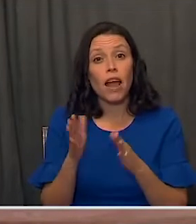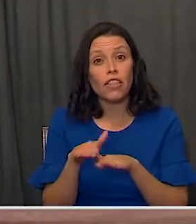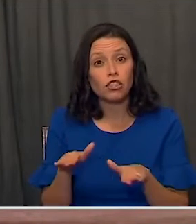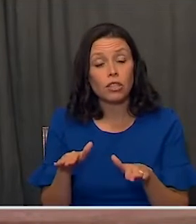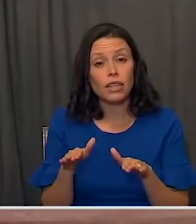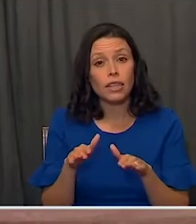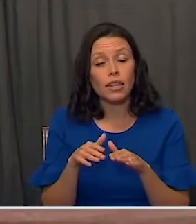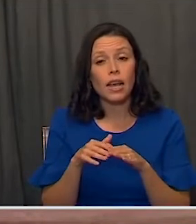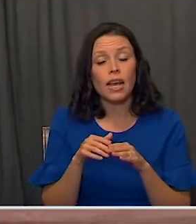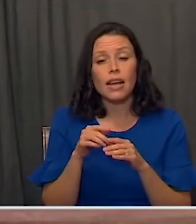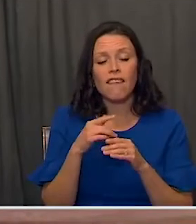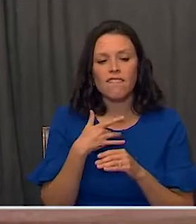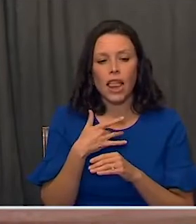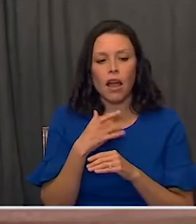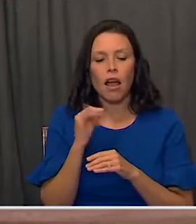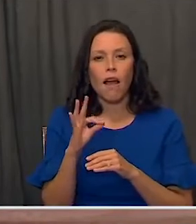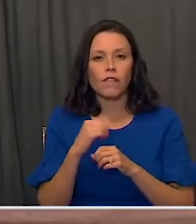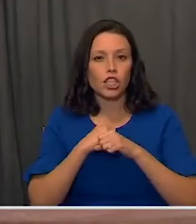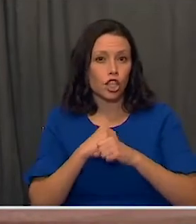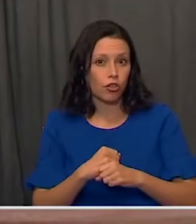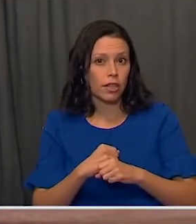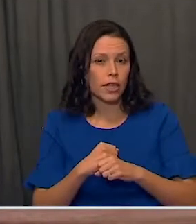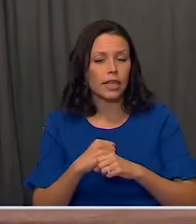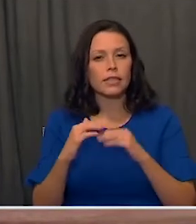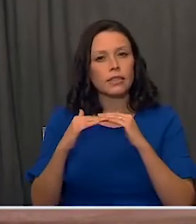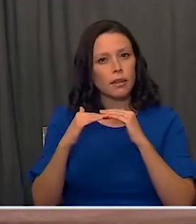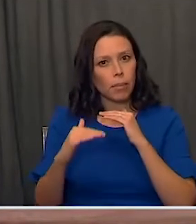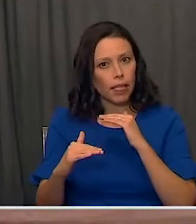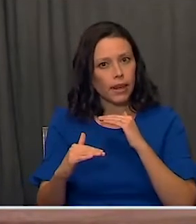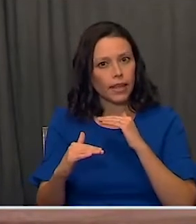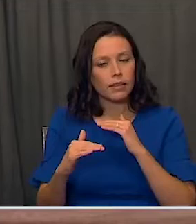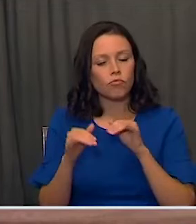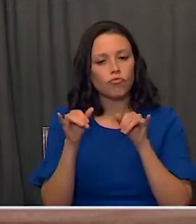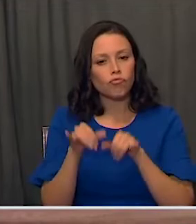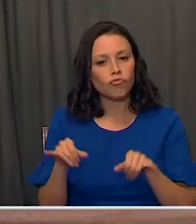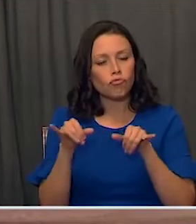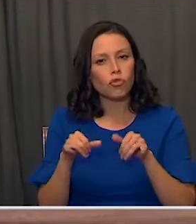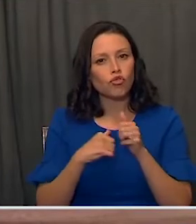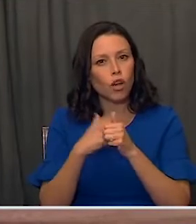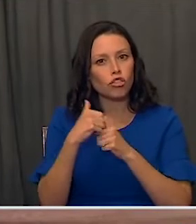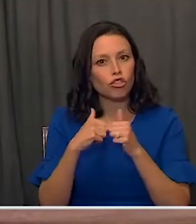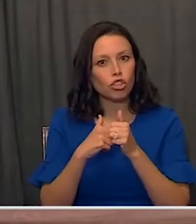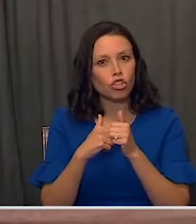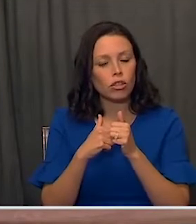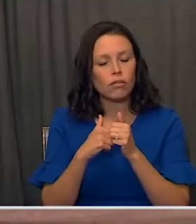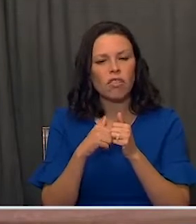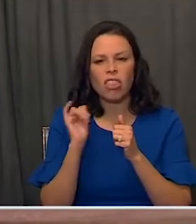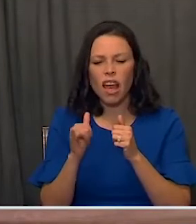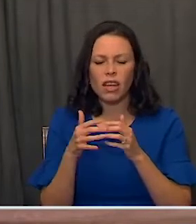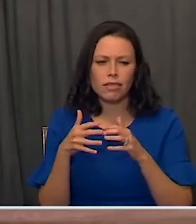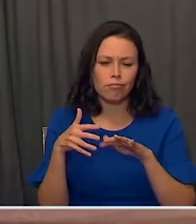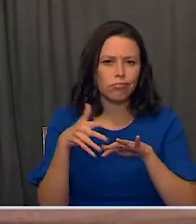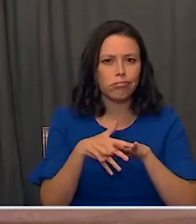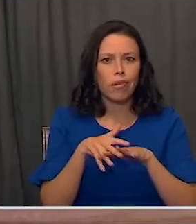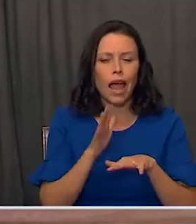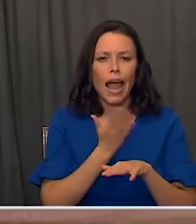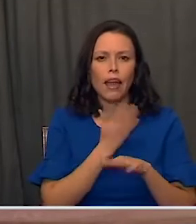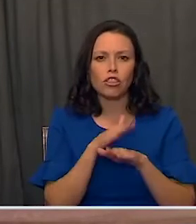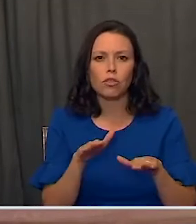a profound sense of security and stability. The structure and safety of schools are integral to our children's health.